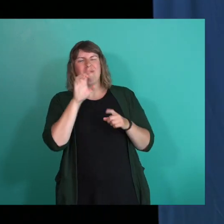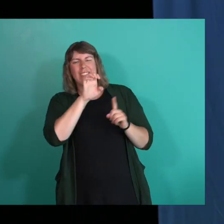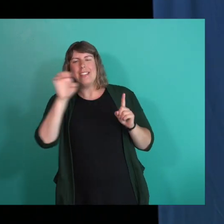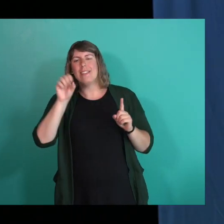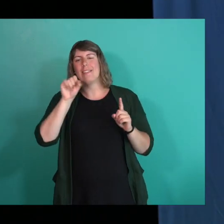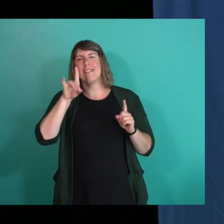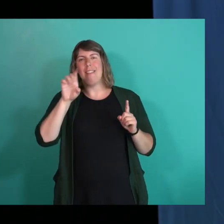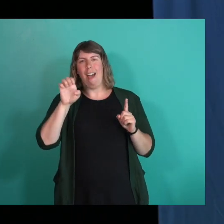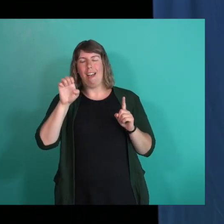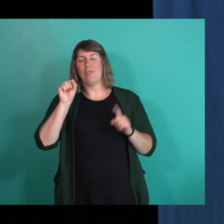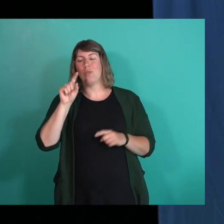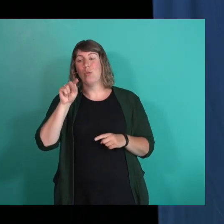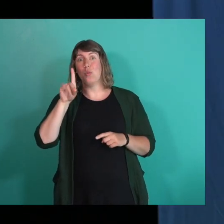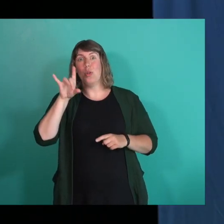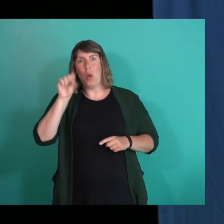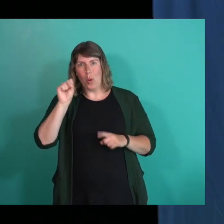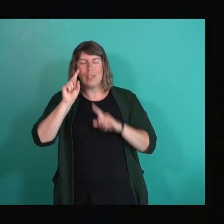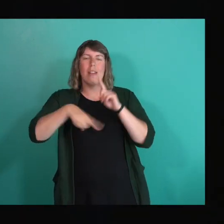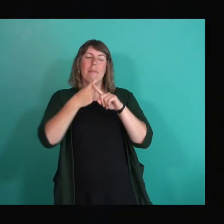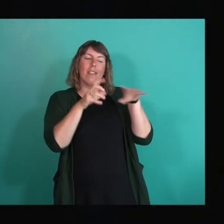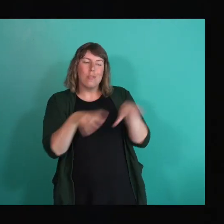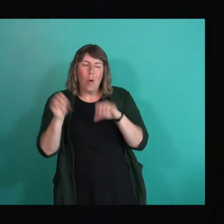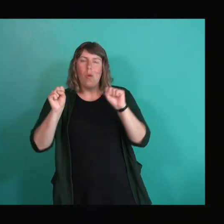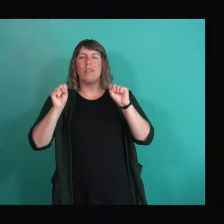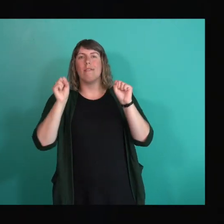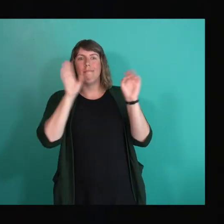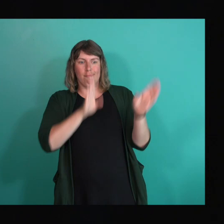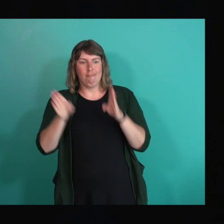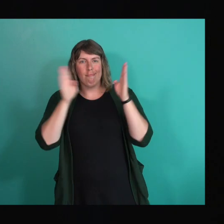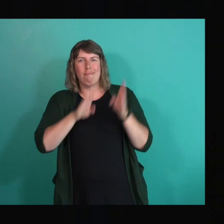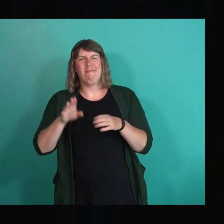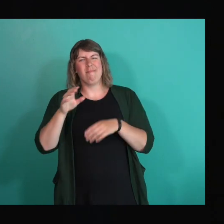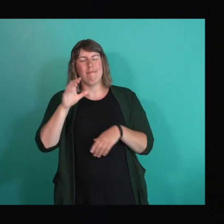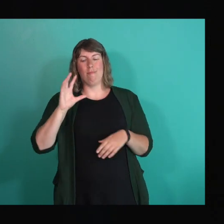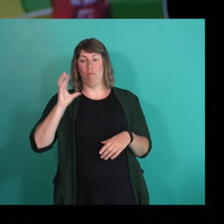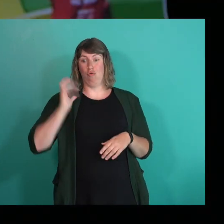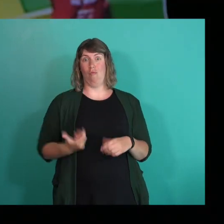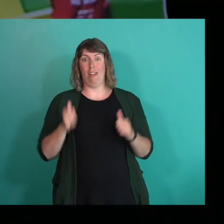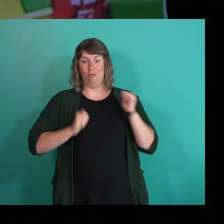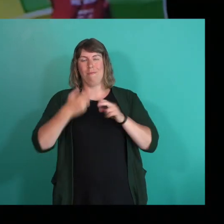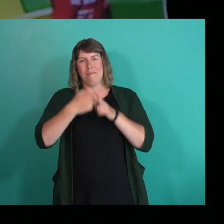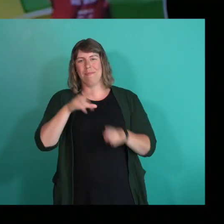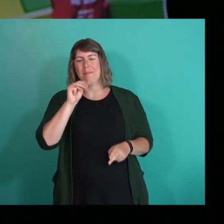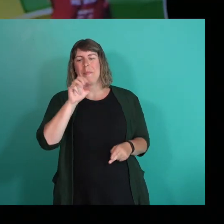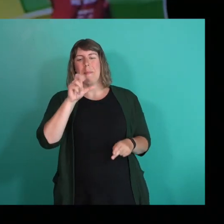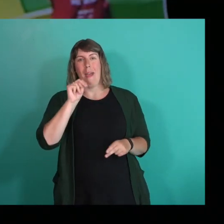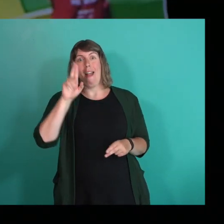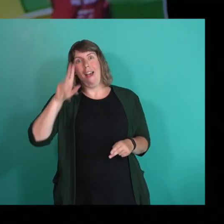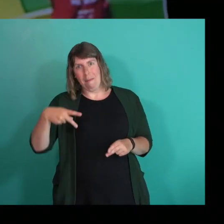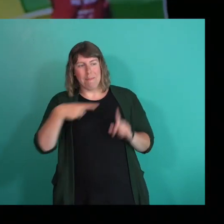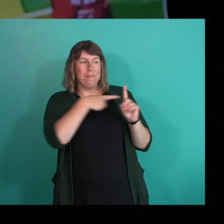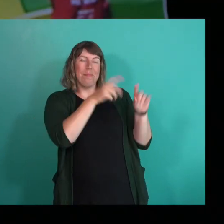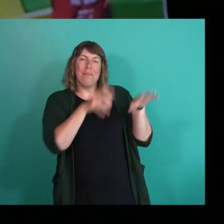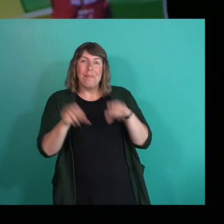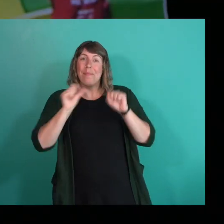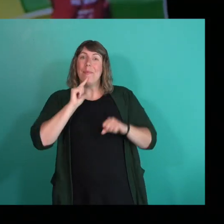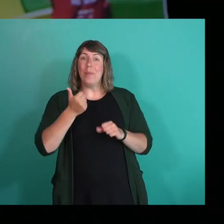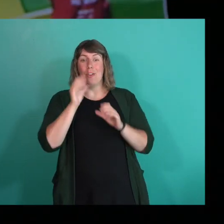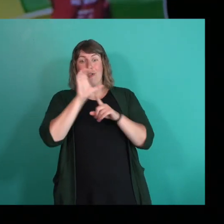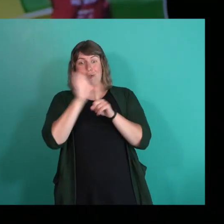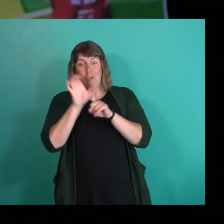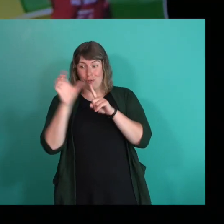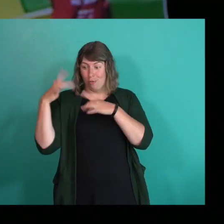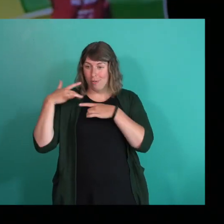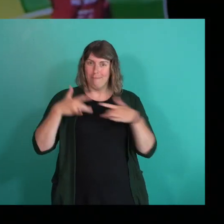Studios and the host and organiser of the drag show Man Up. Paige has been producing and facilitating queer cultural events,